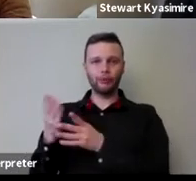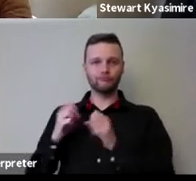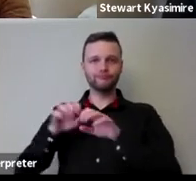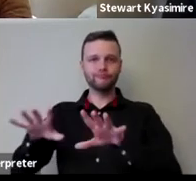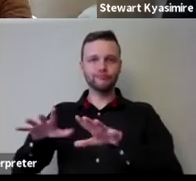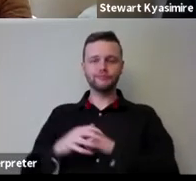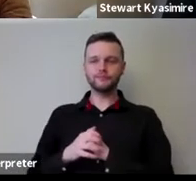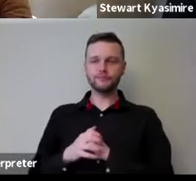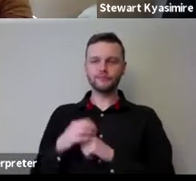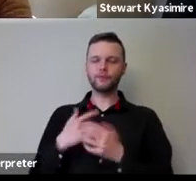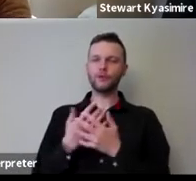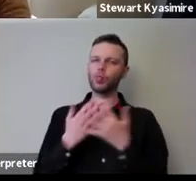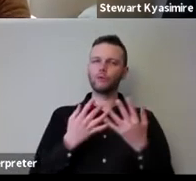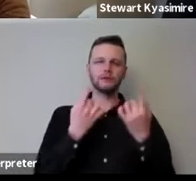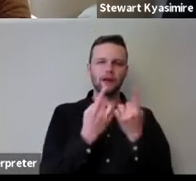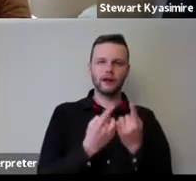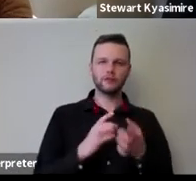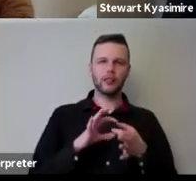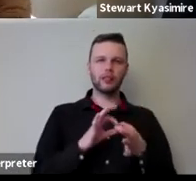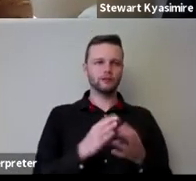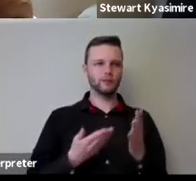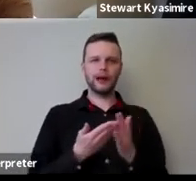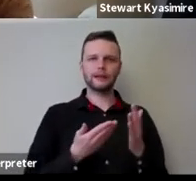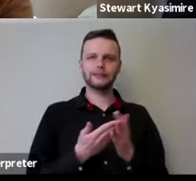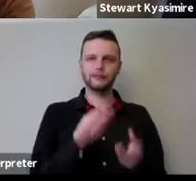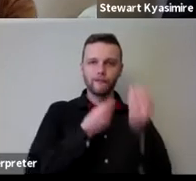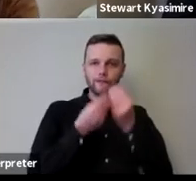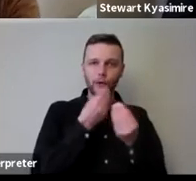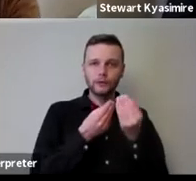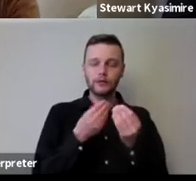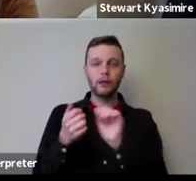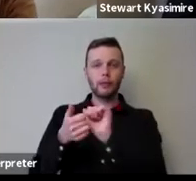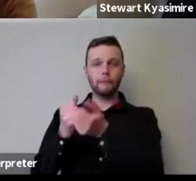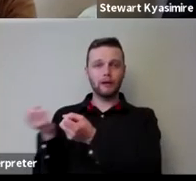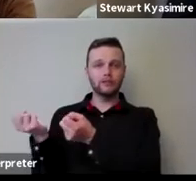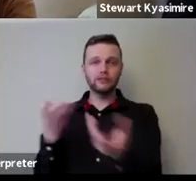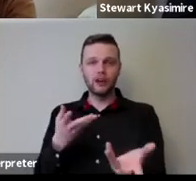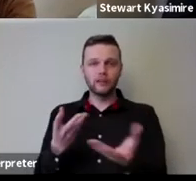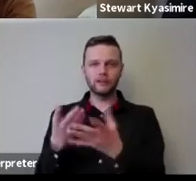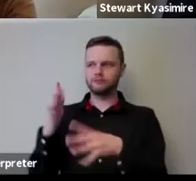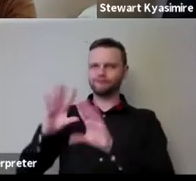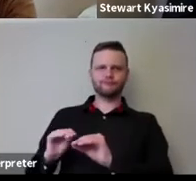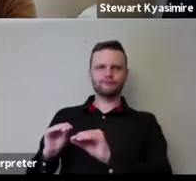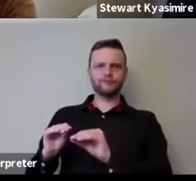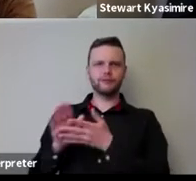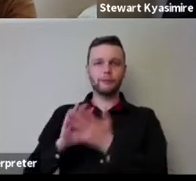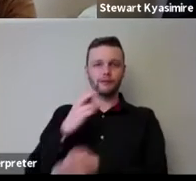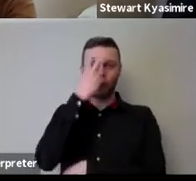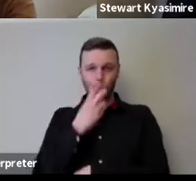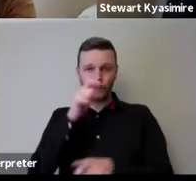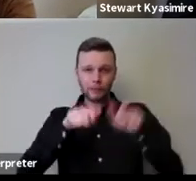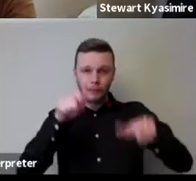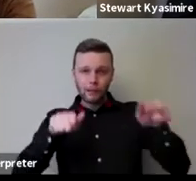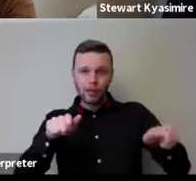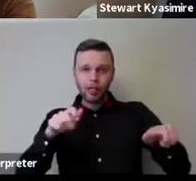about in access to um fresh foods and our bus service went down so all the older people and the people in the village with